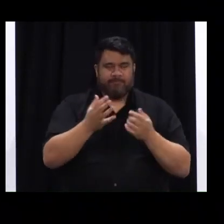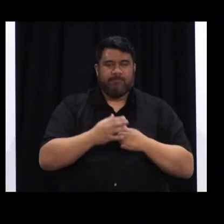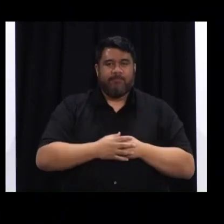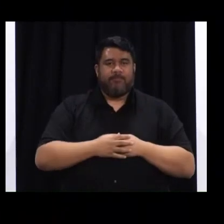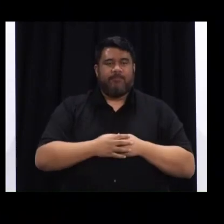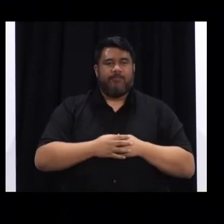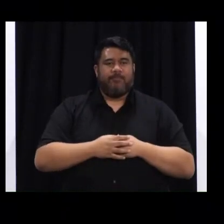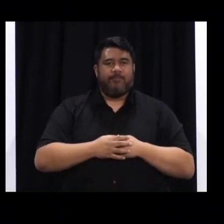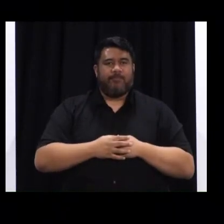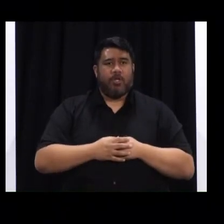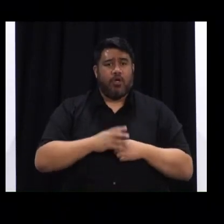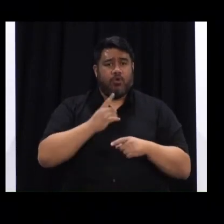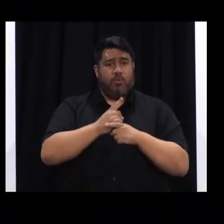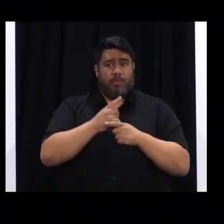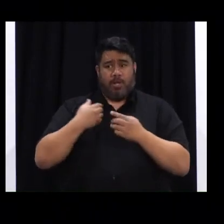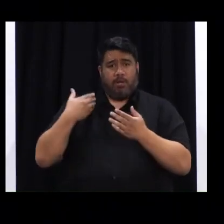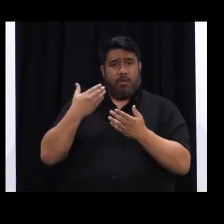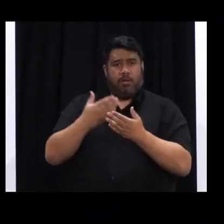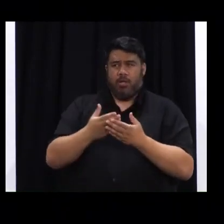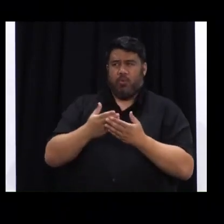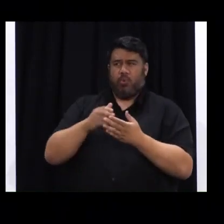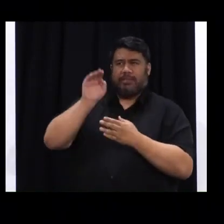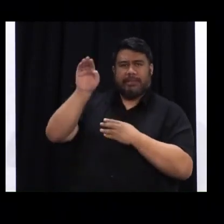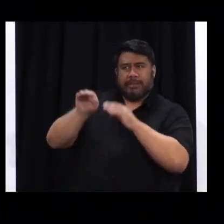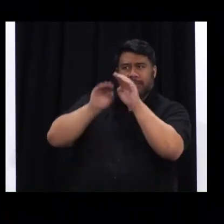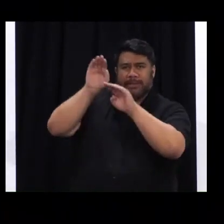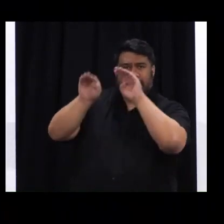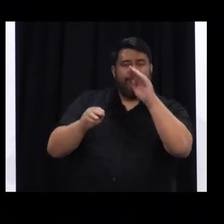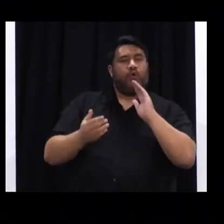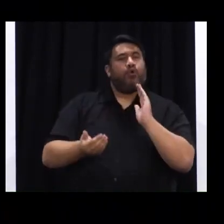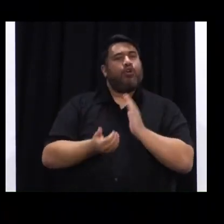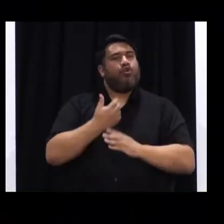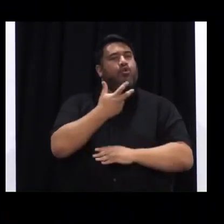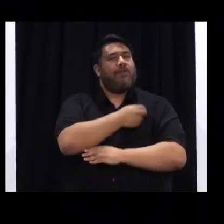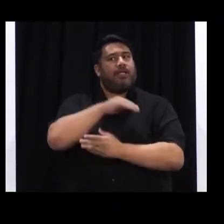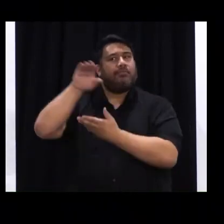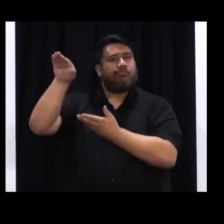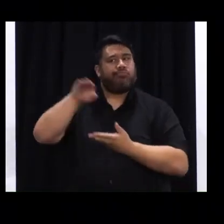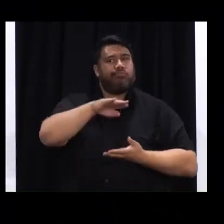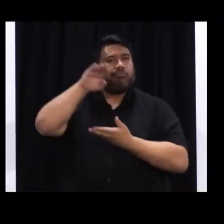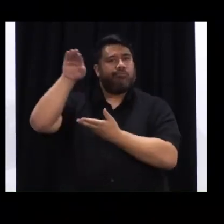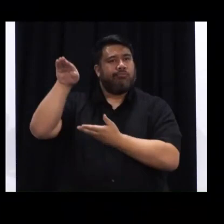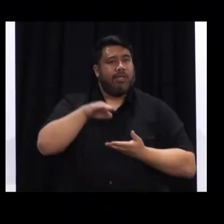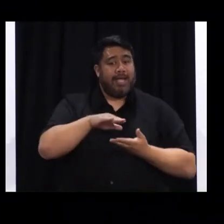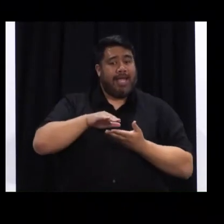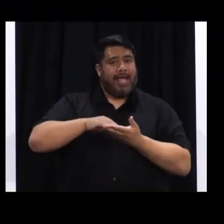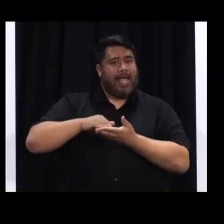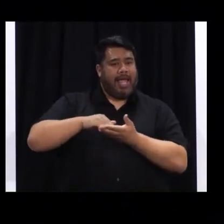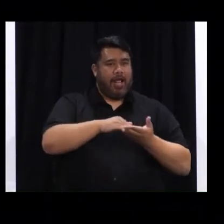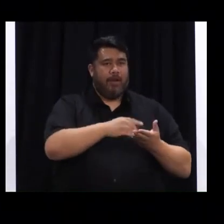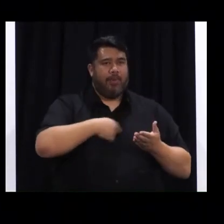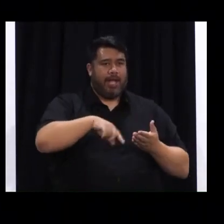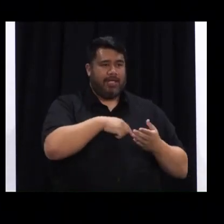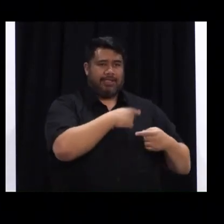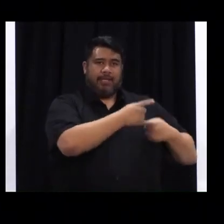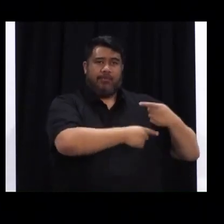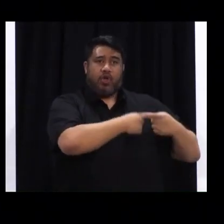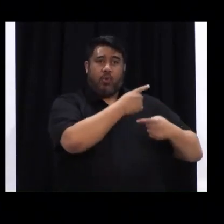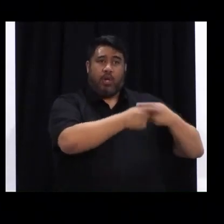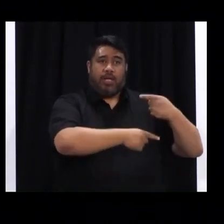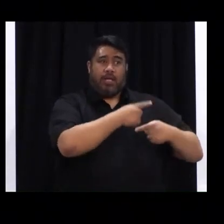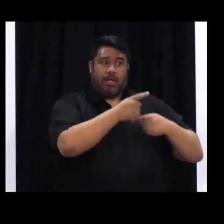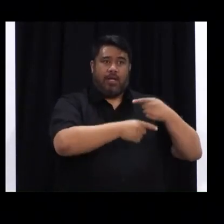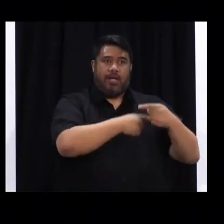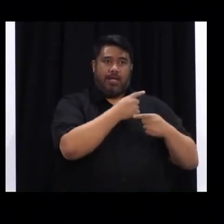on our work securing early vaccine supplies, which will allow us to maintain but also build on the record